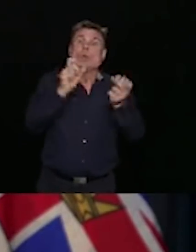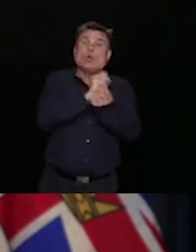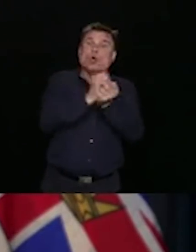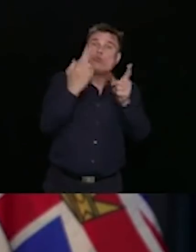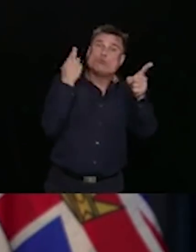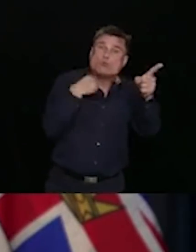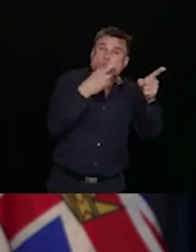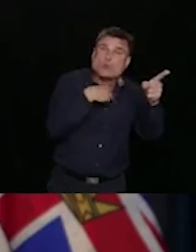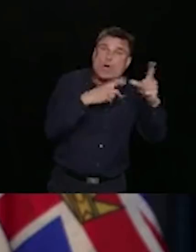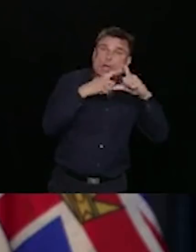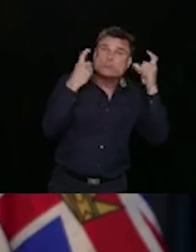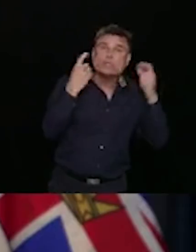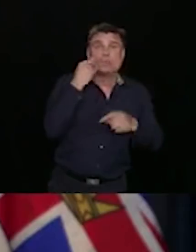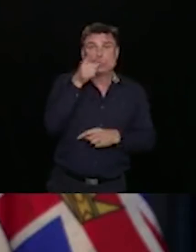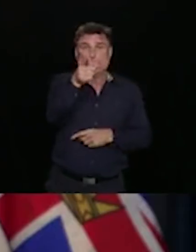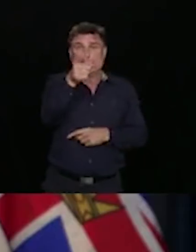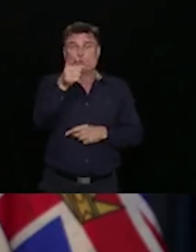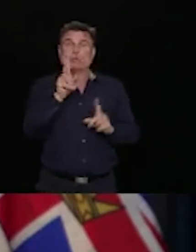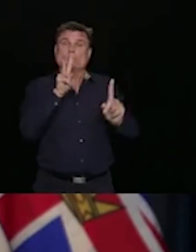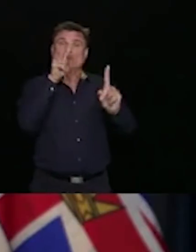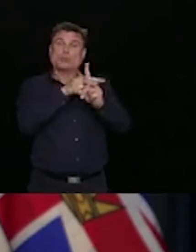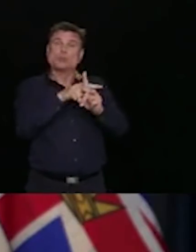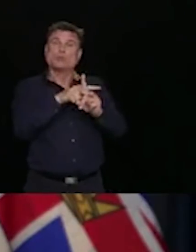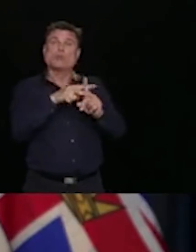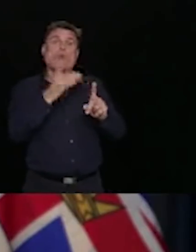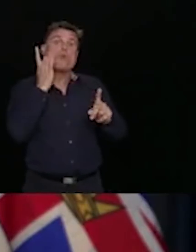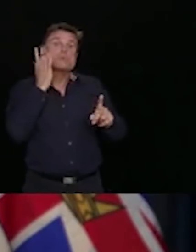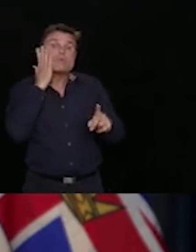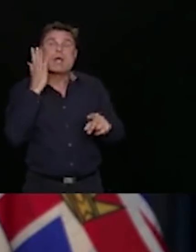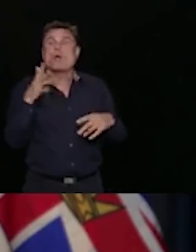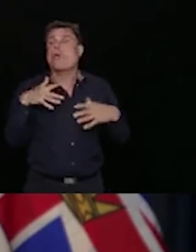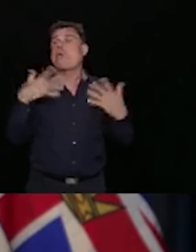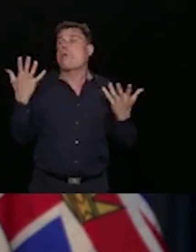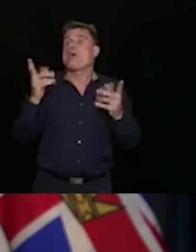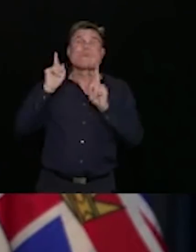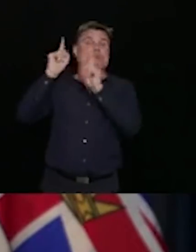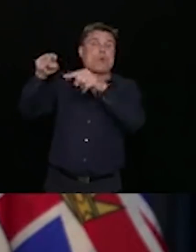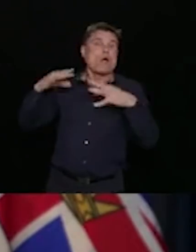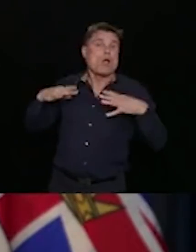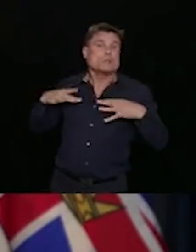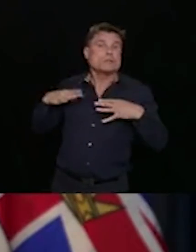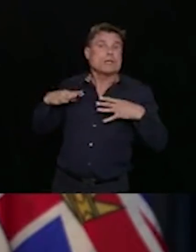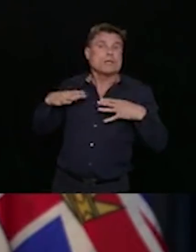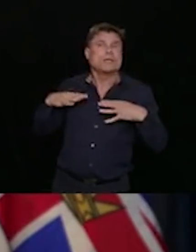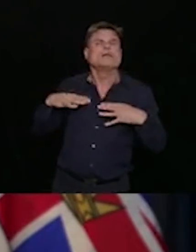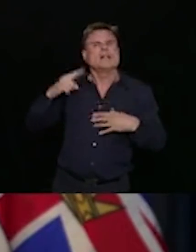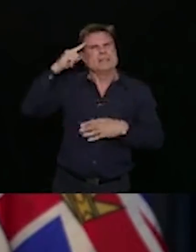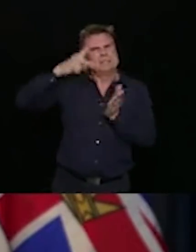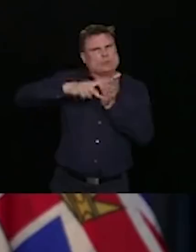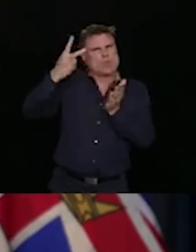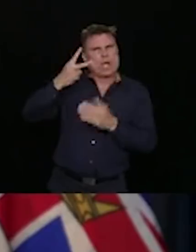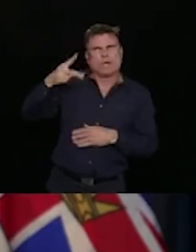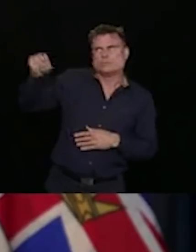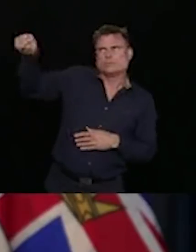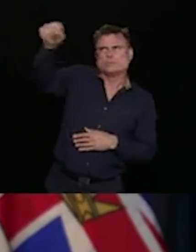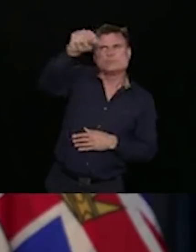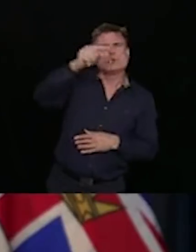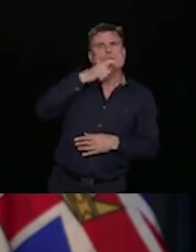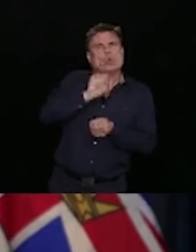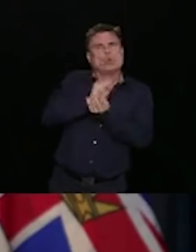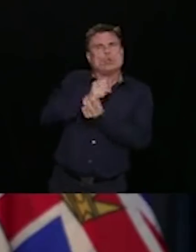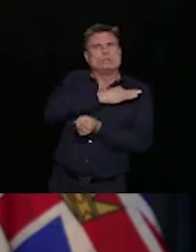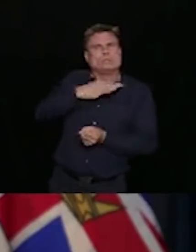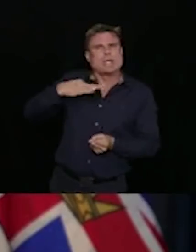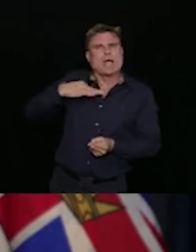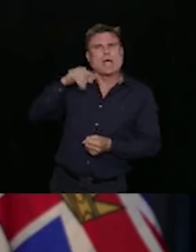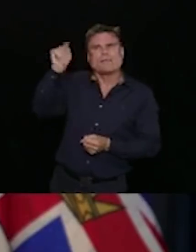Understand that the people who work there are at higher risk because they are looking after many other people. So be kind and